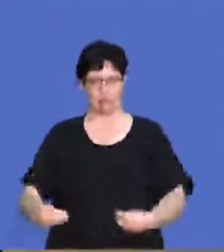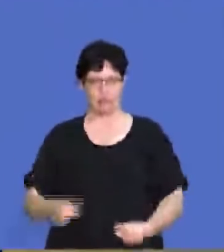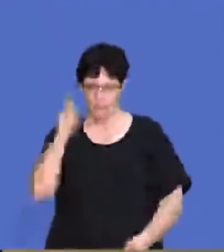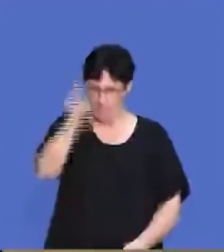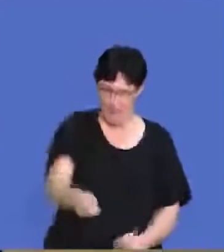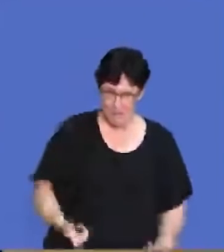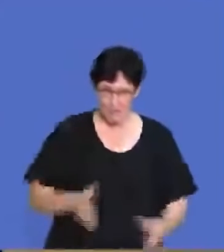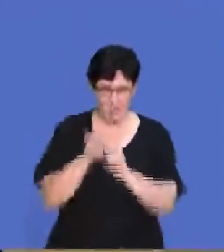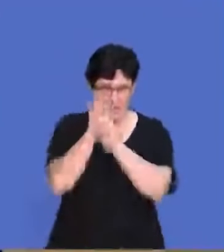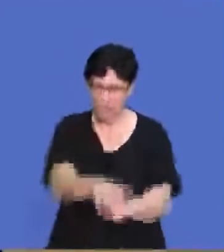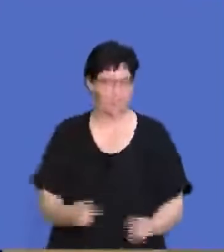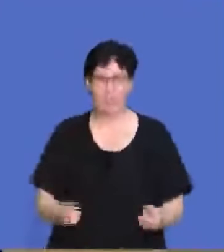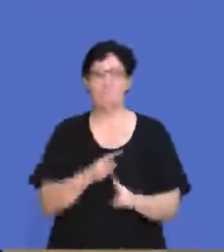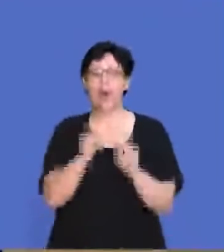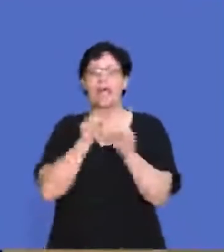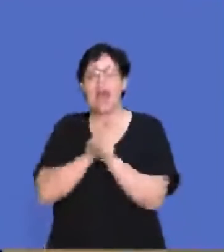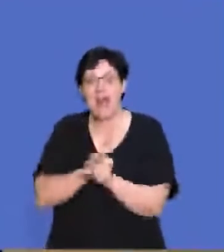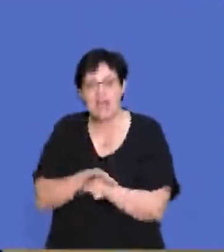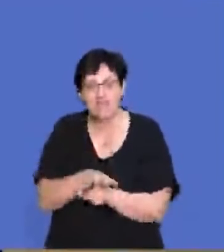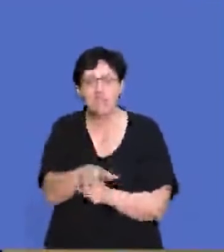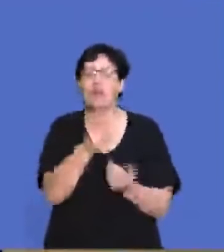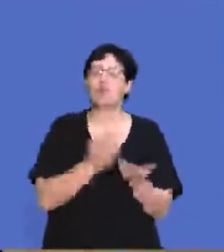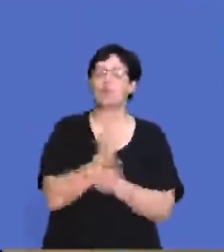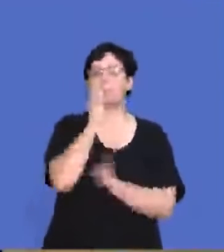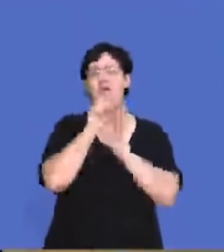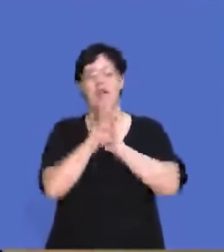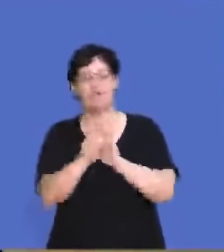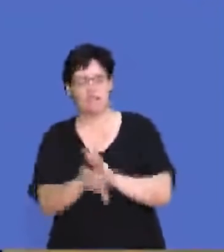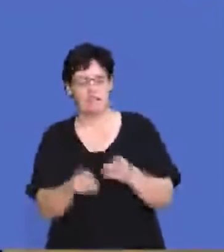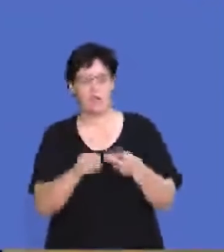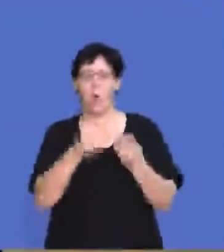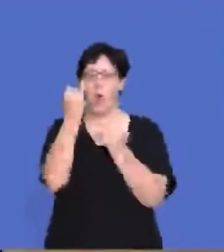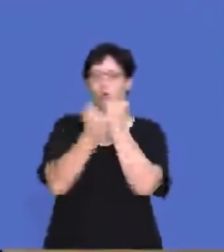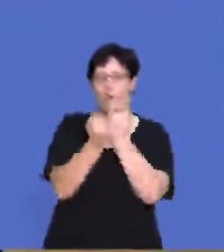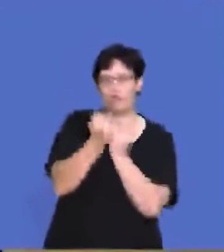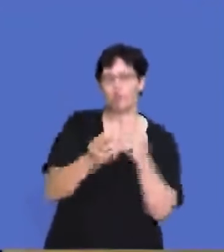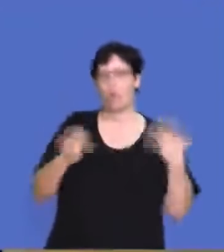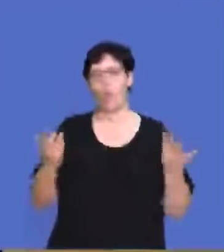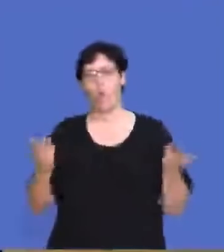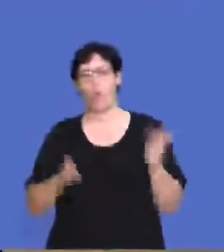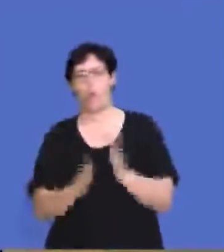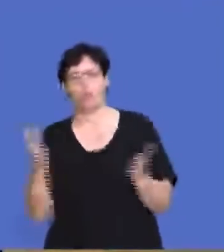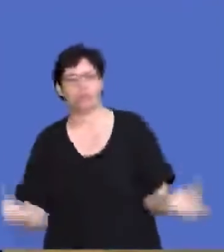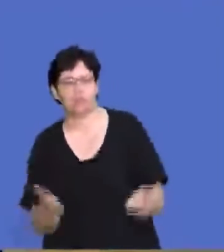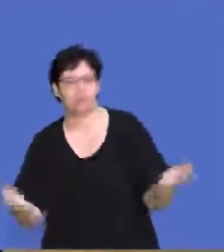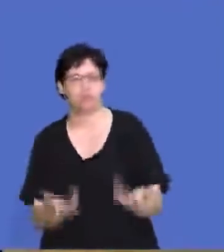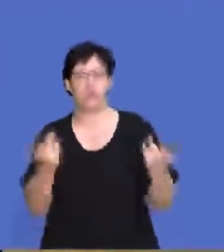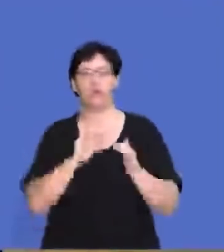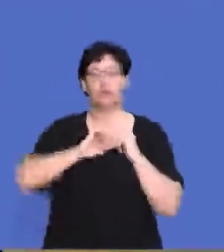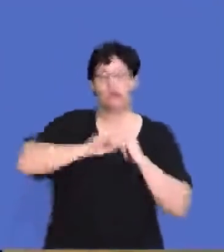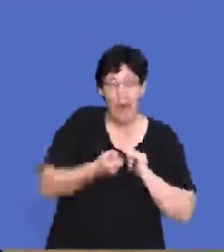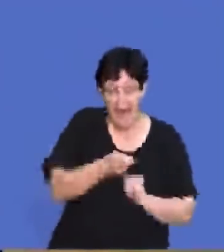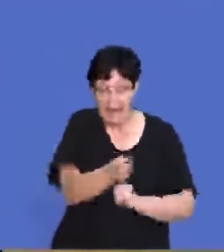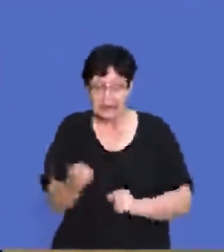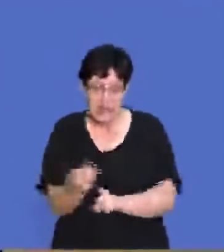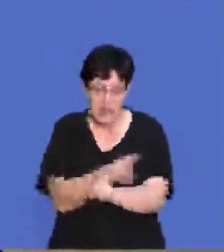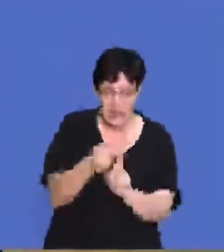They can influence us, though, by having adverts or competitions or promotions to try and